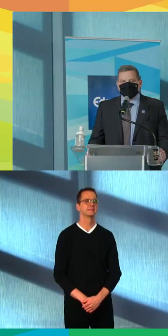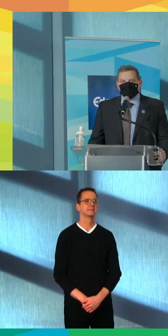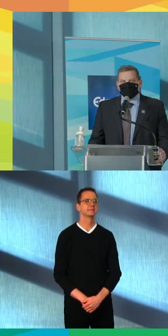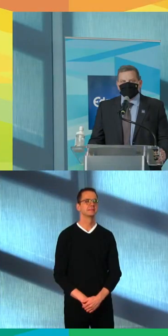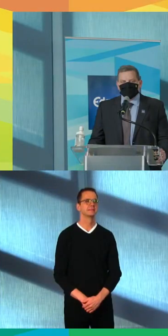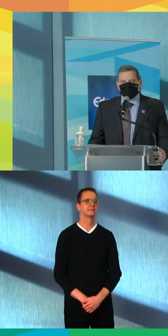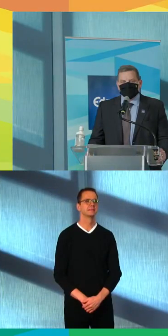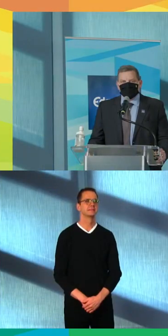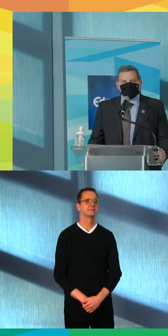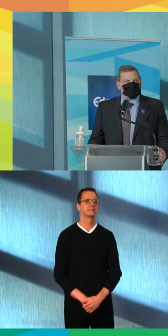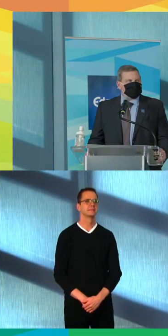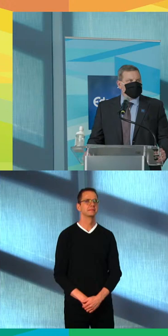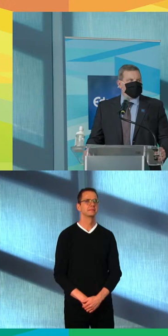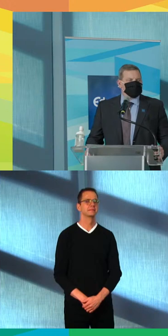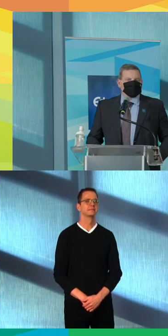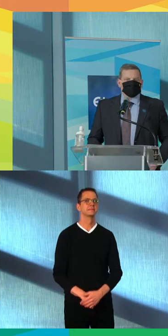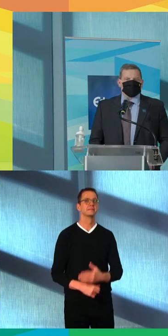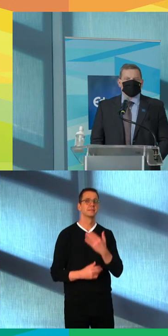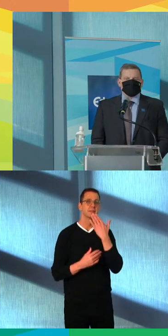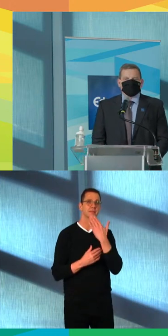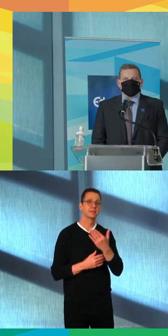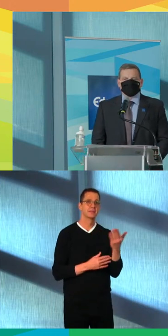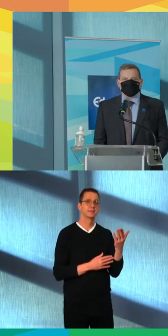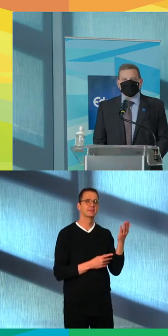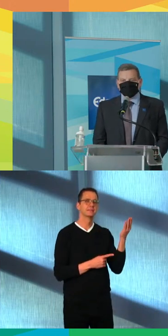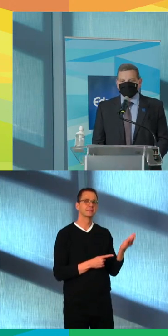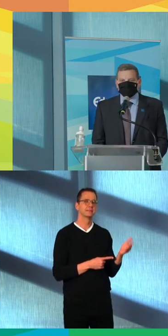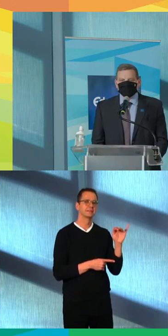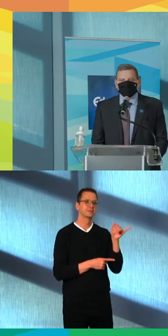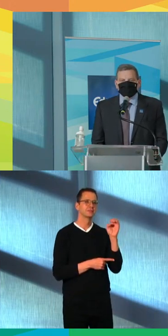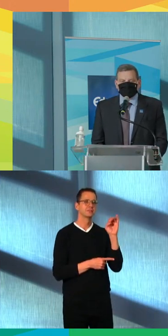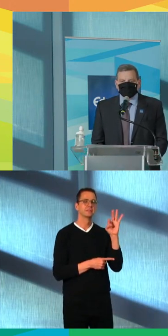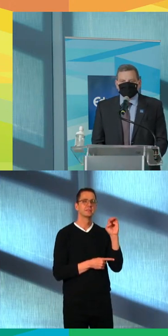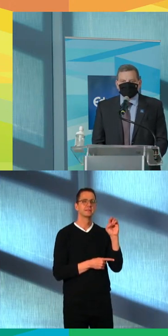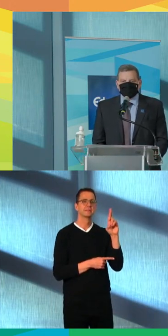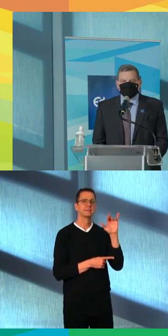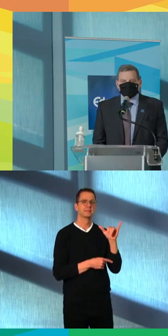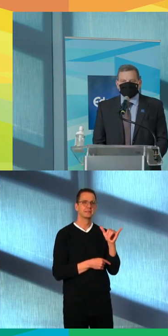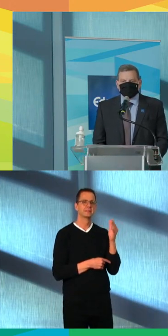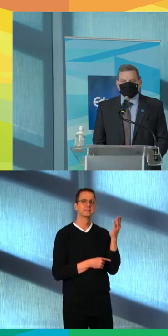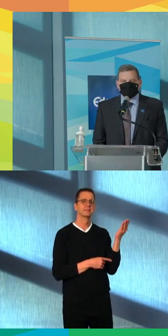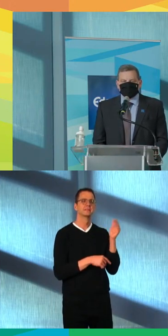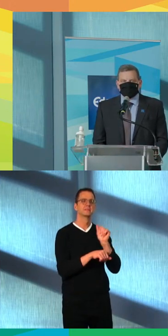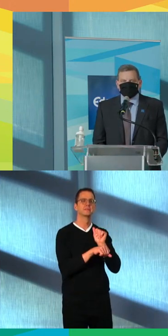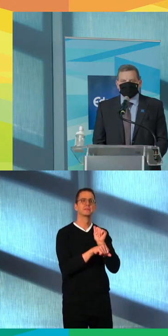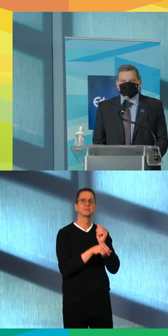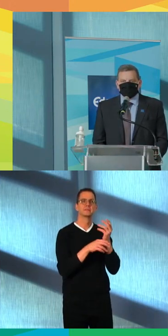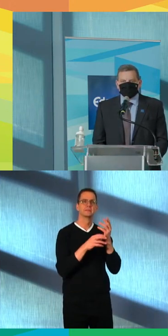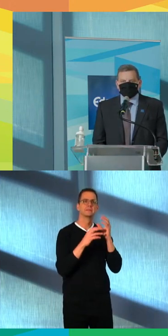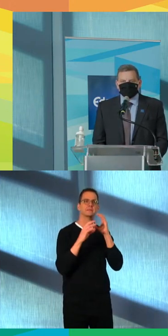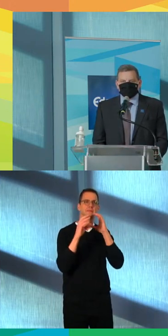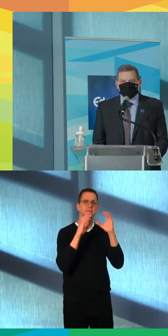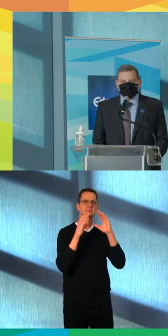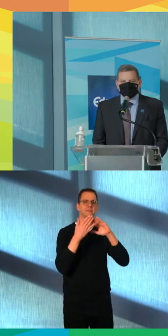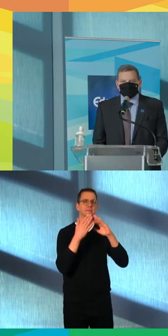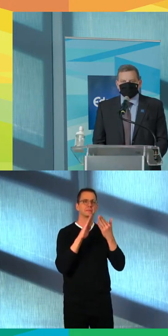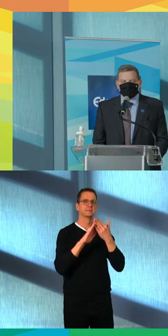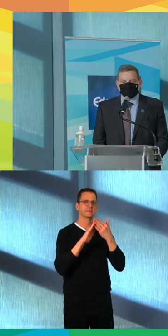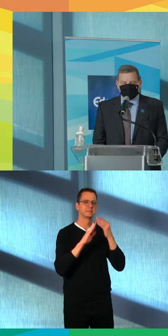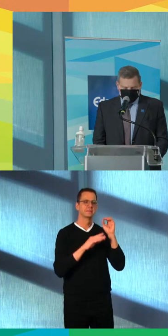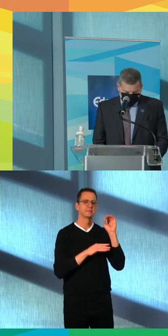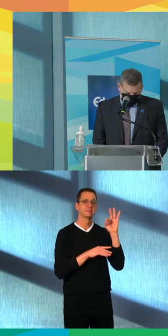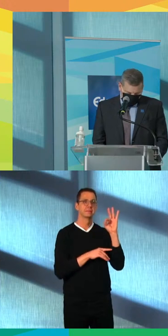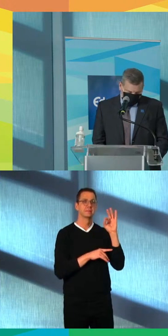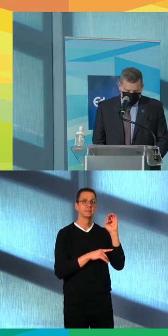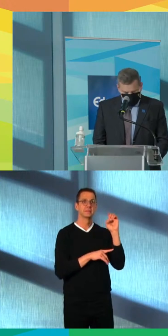Hello, everybody. My name is Jeffrey Driscoll, and I'm in communications with the City of Edmonton. Thank you for joining us today to talk about COVID-19 and the